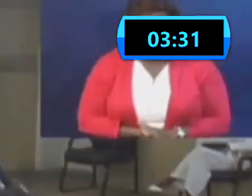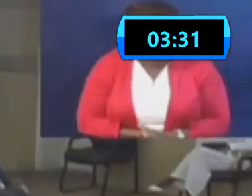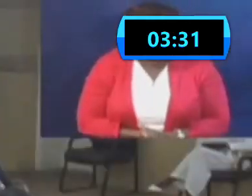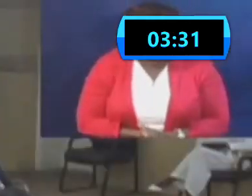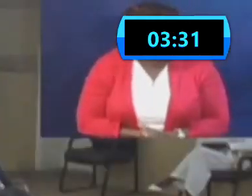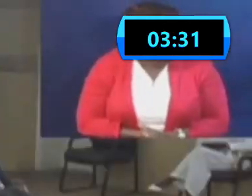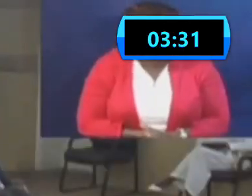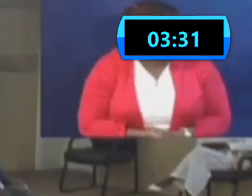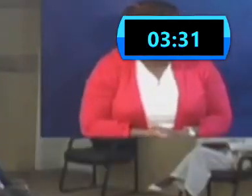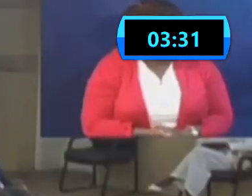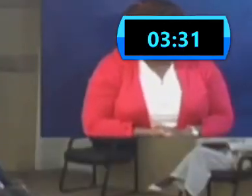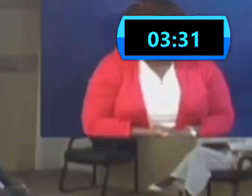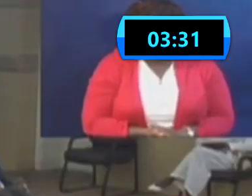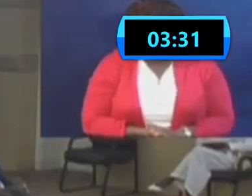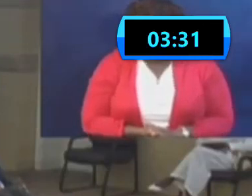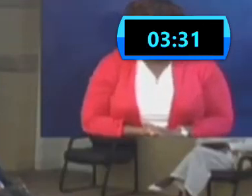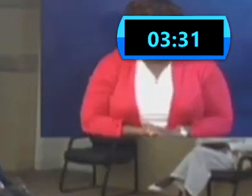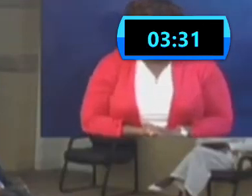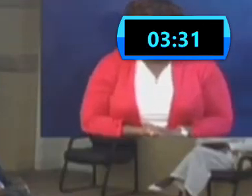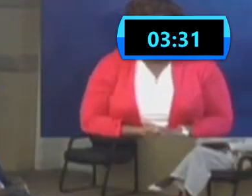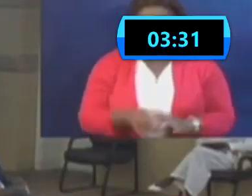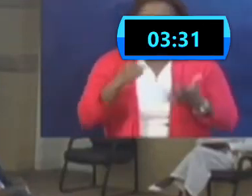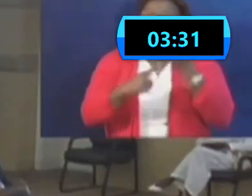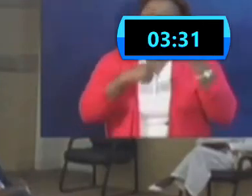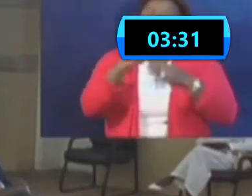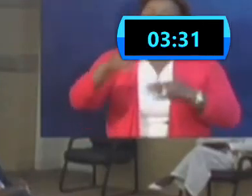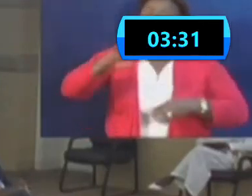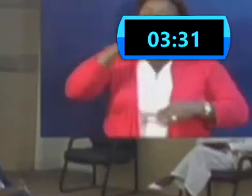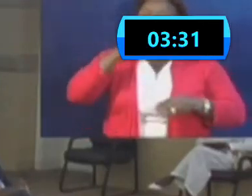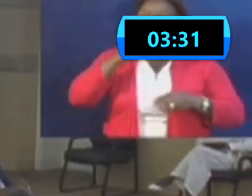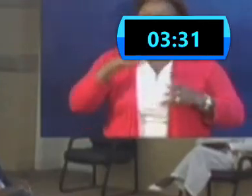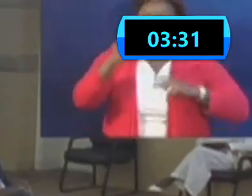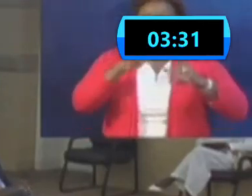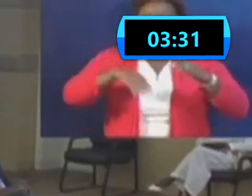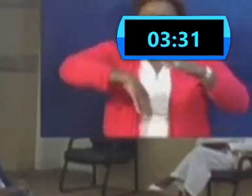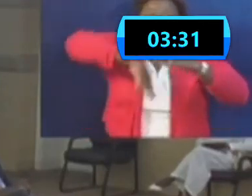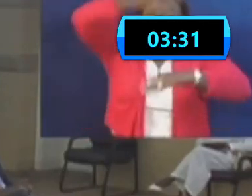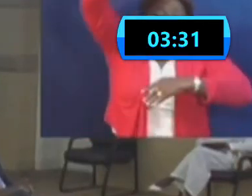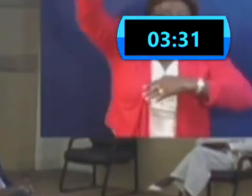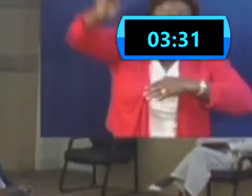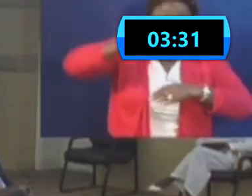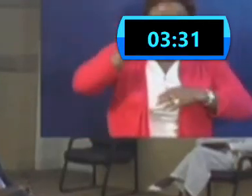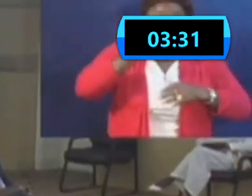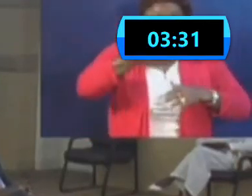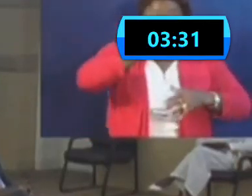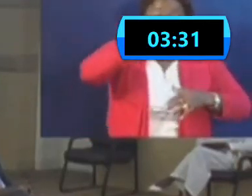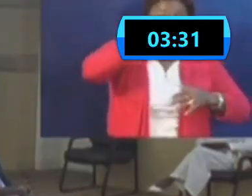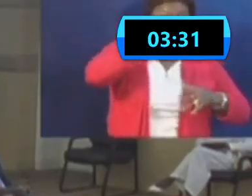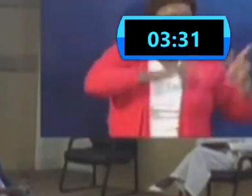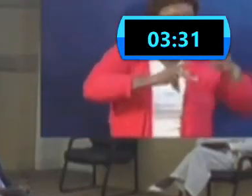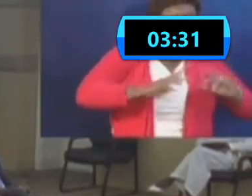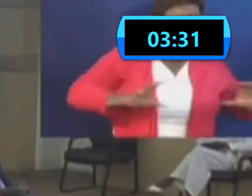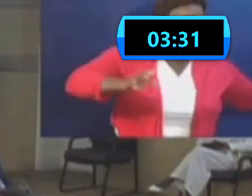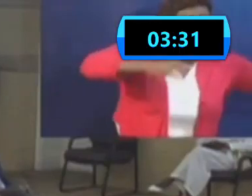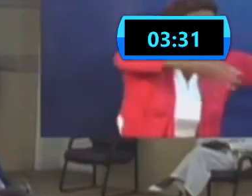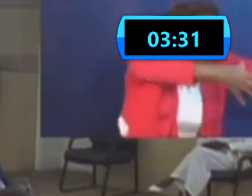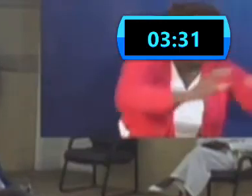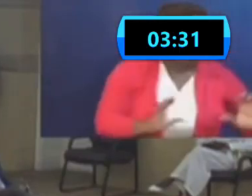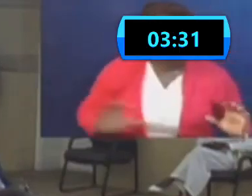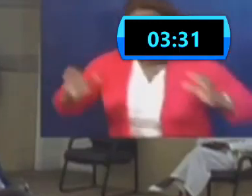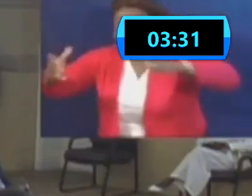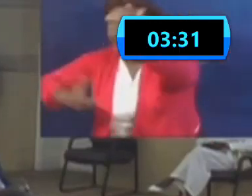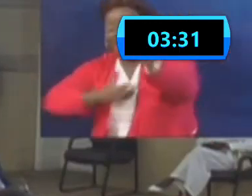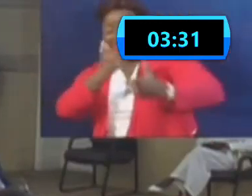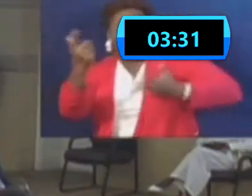with bars and the gatherings outside now. Have you got any feedback from the police concerning their watch?